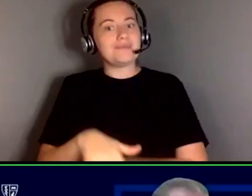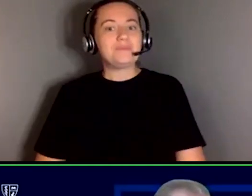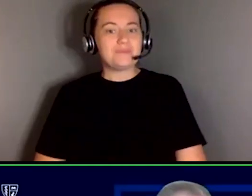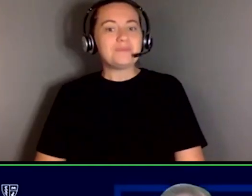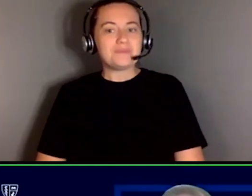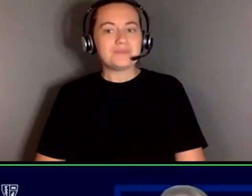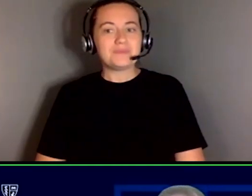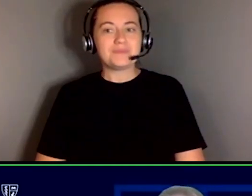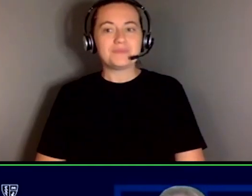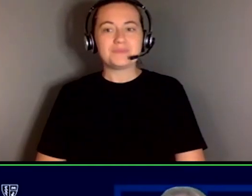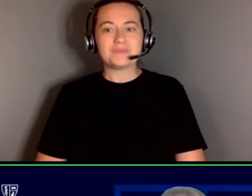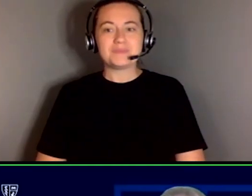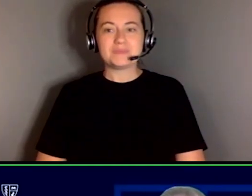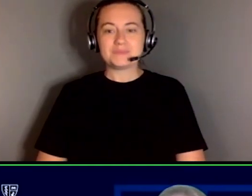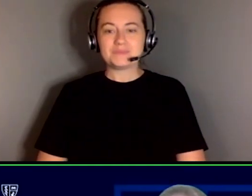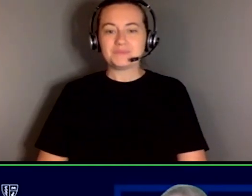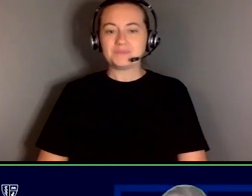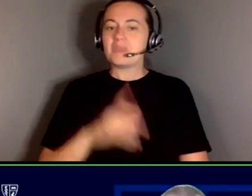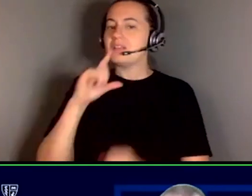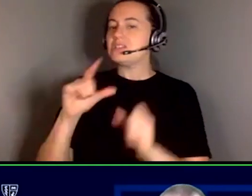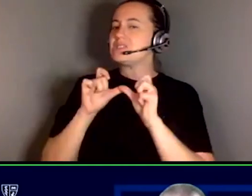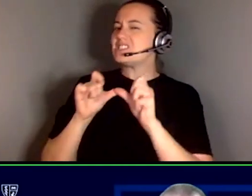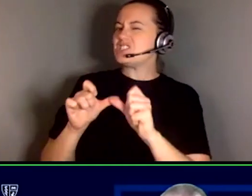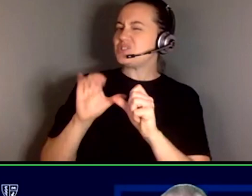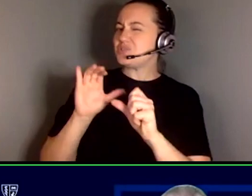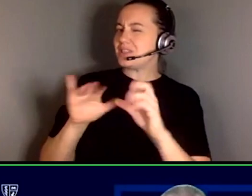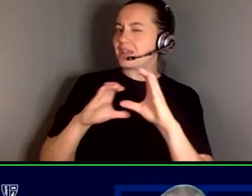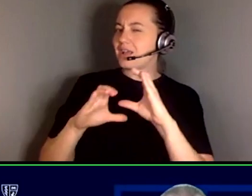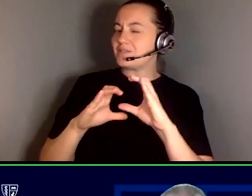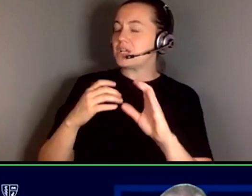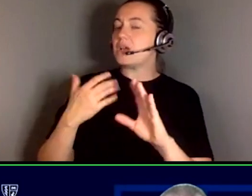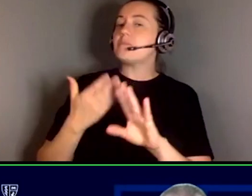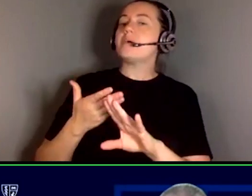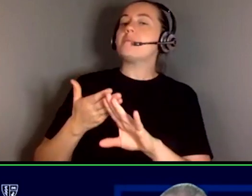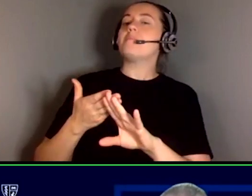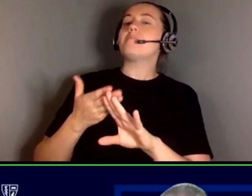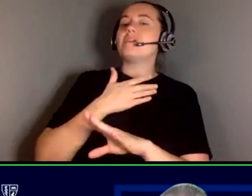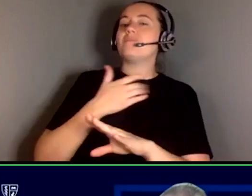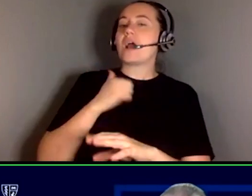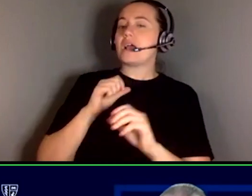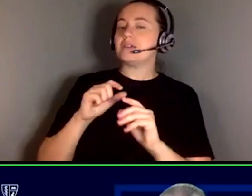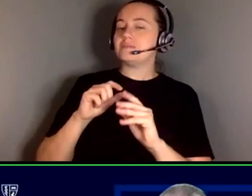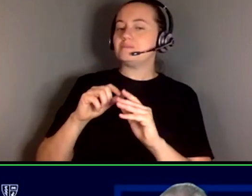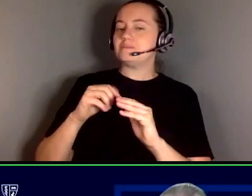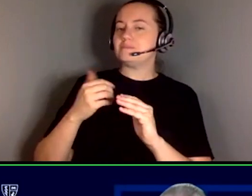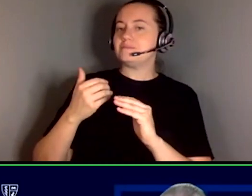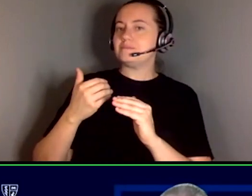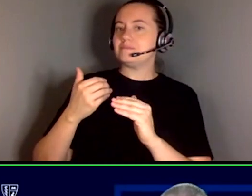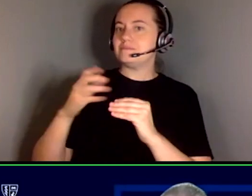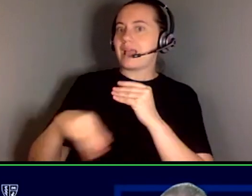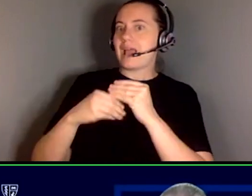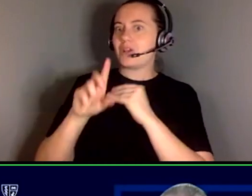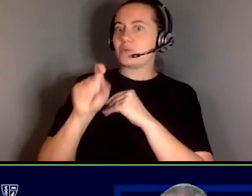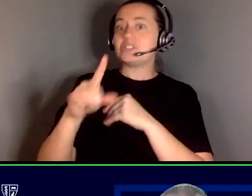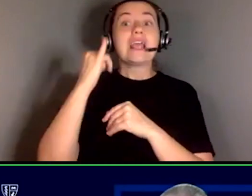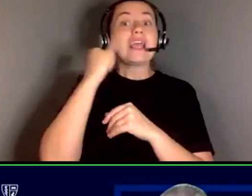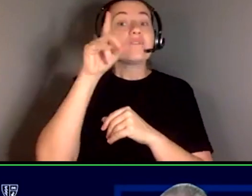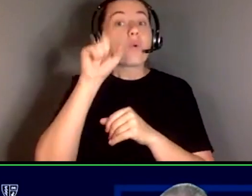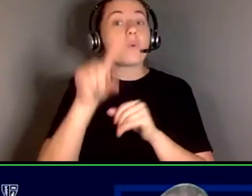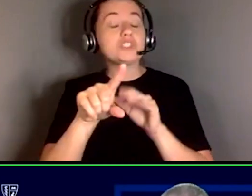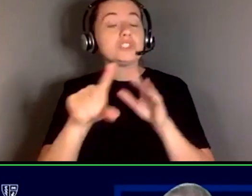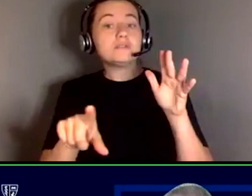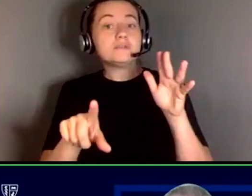So just to continue the conversation and by the way before I go on to the next question if there are questions that come up during